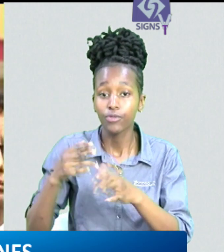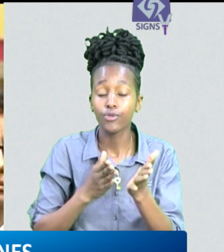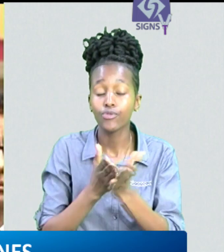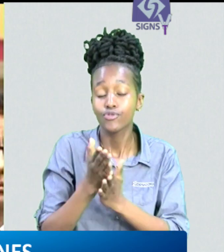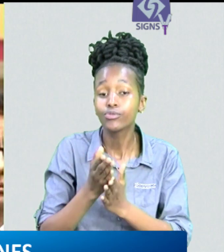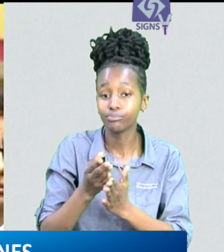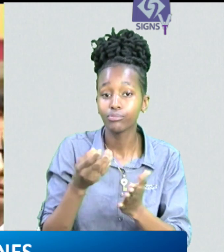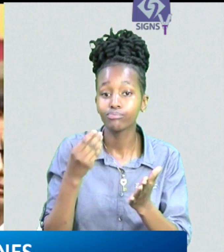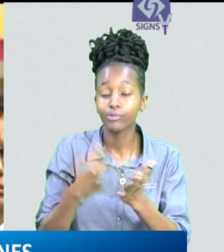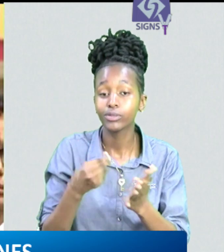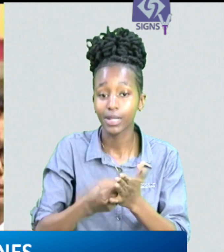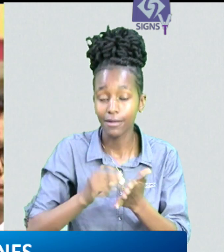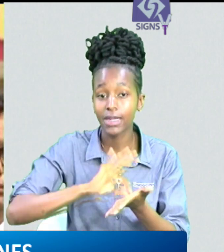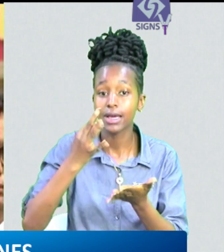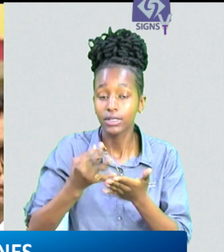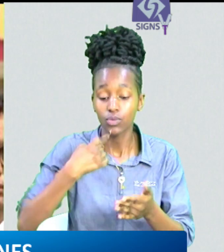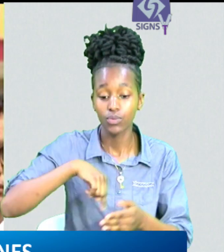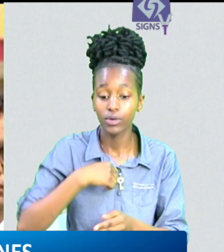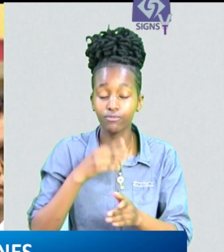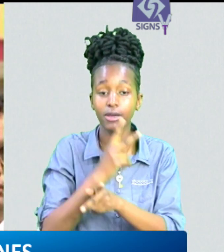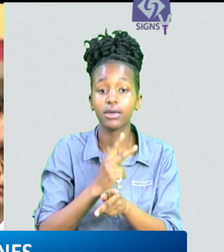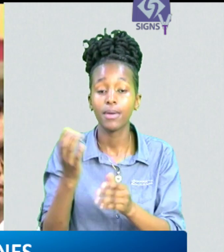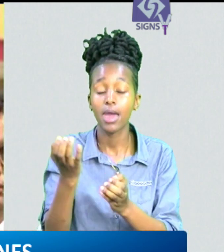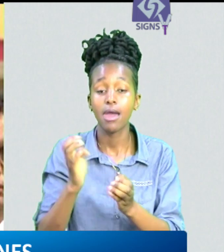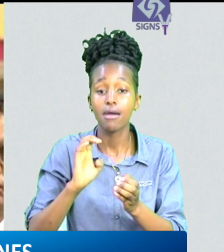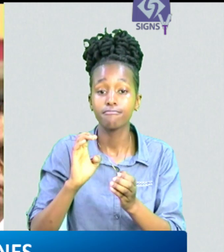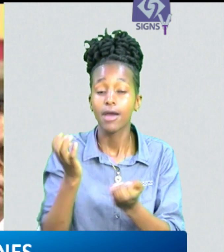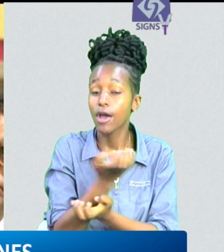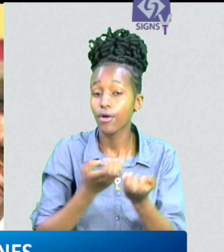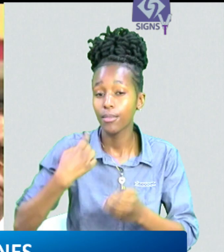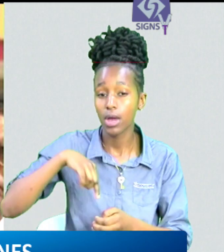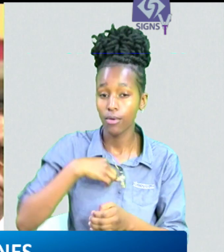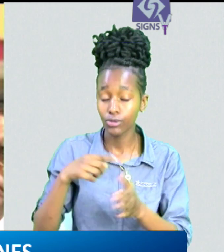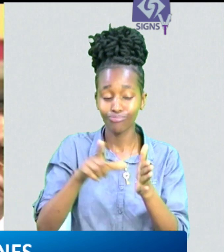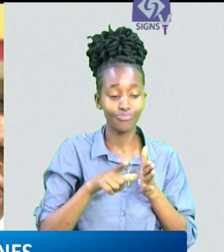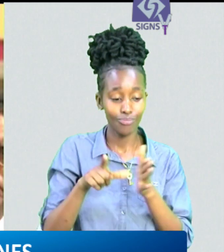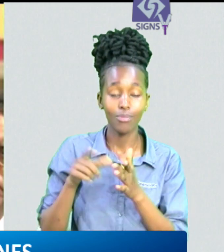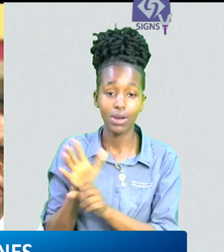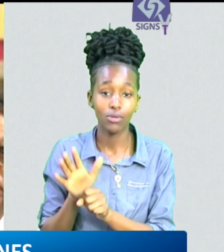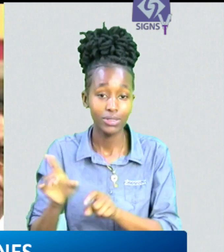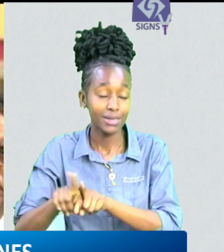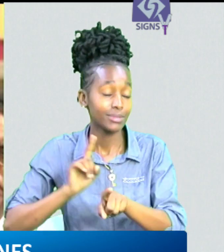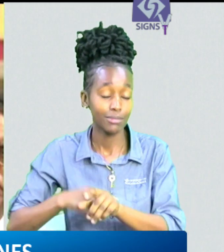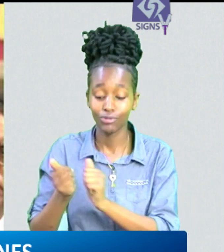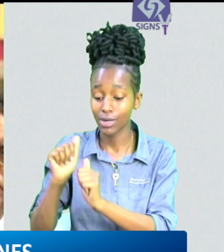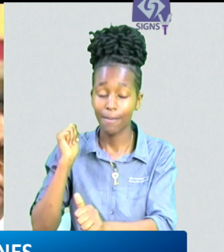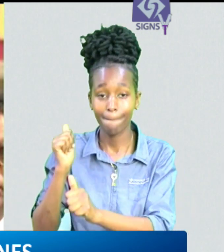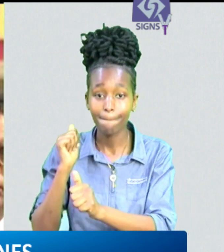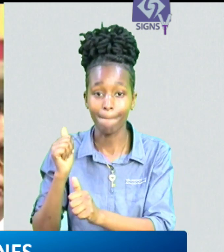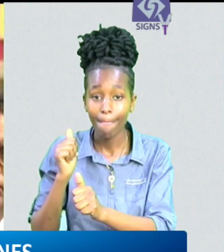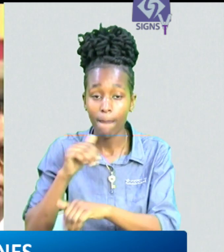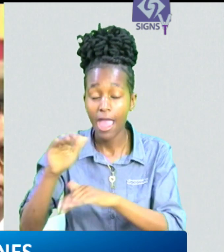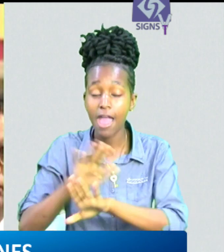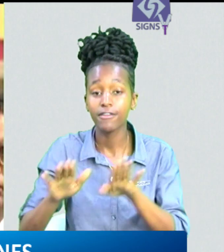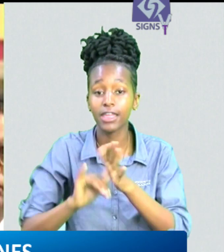which plunge our economies into debt trap and deny them resources needed to mitigate and